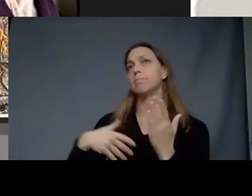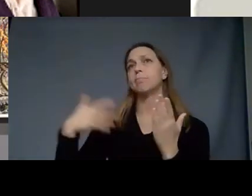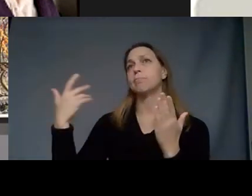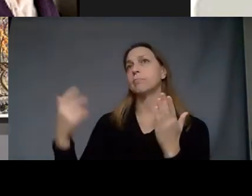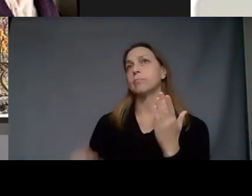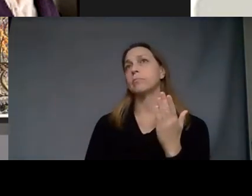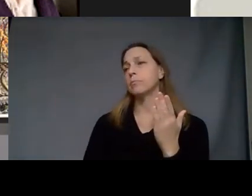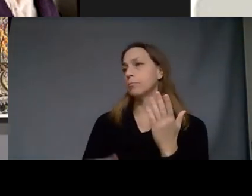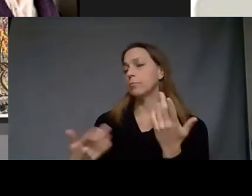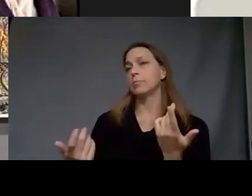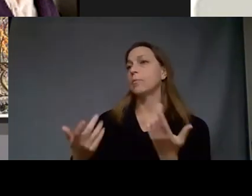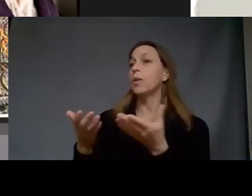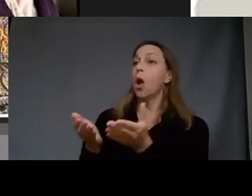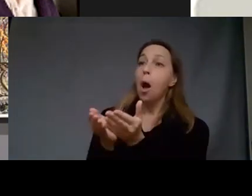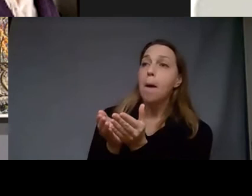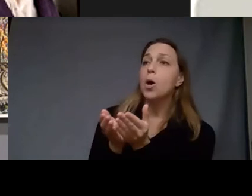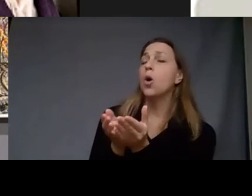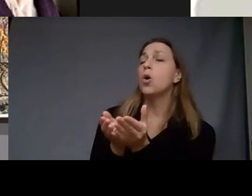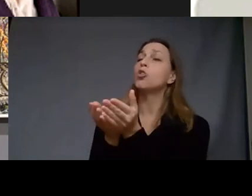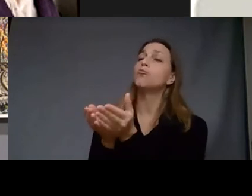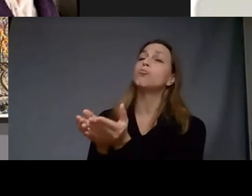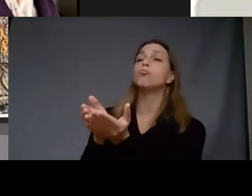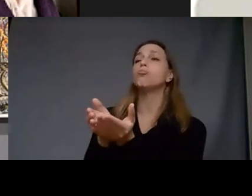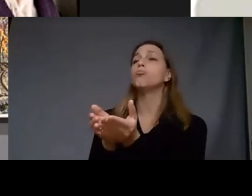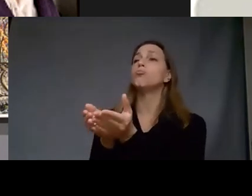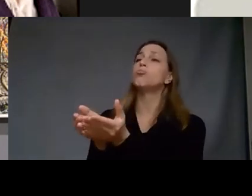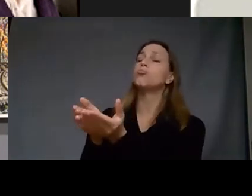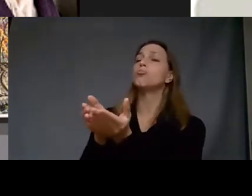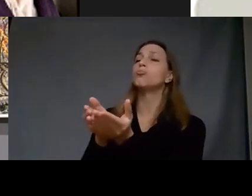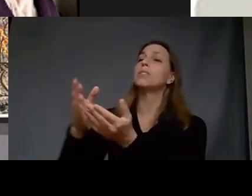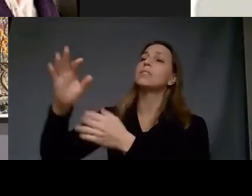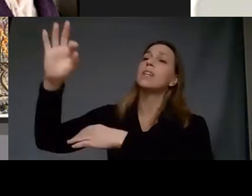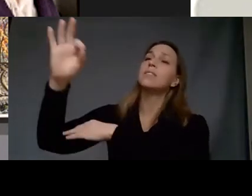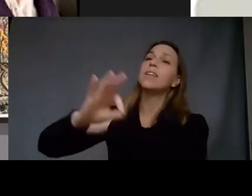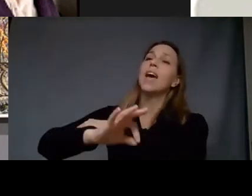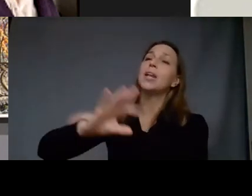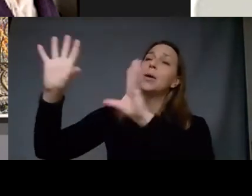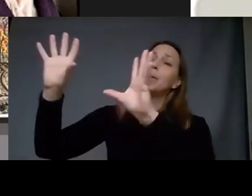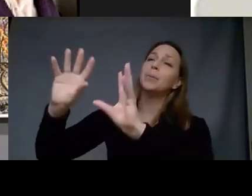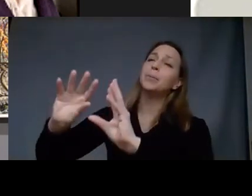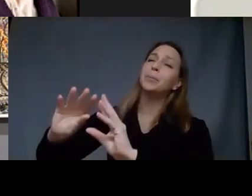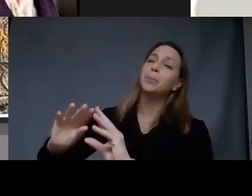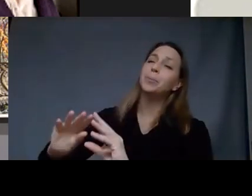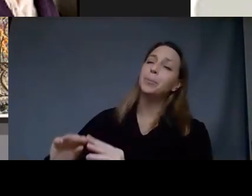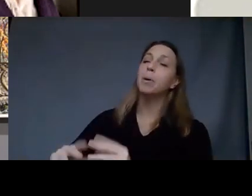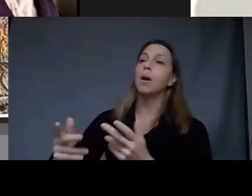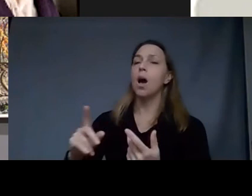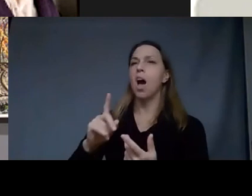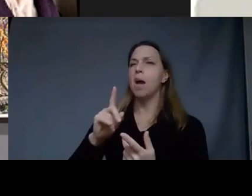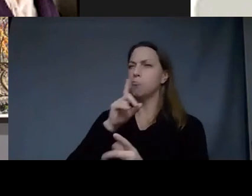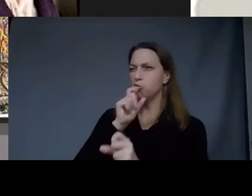a little boat floating off into the sunset I'm living it